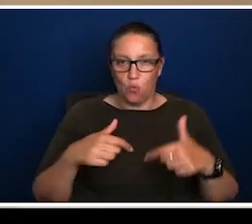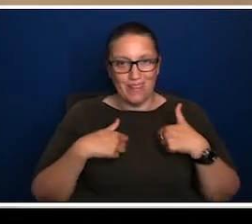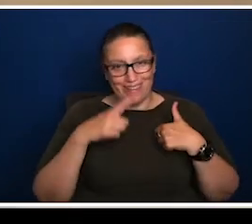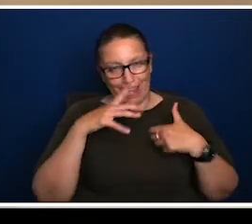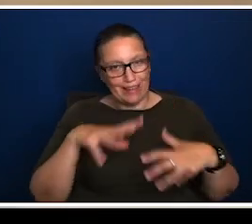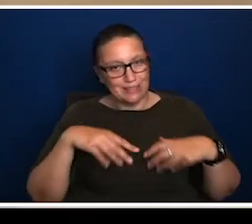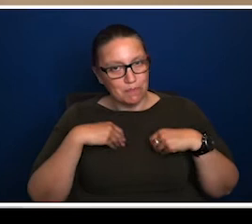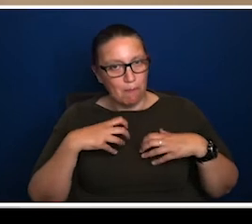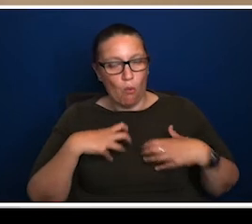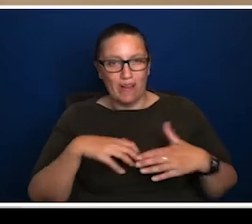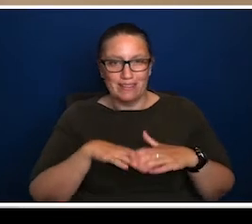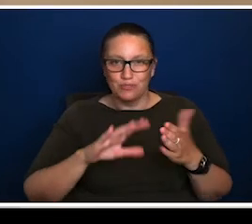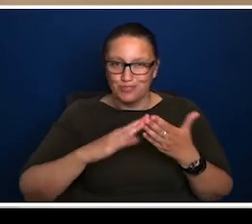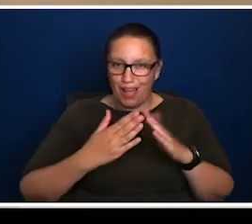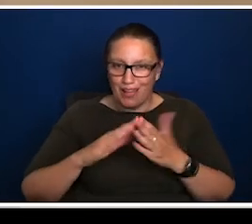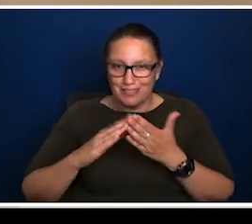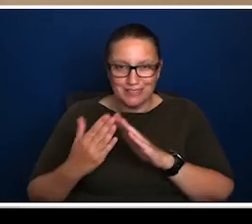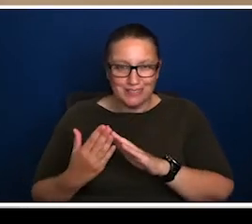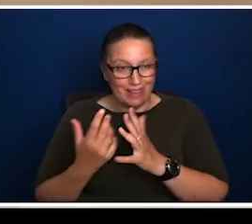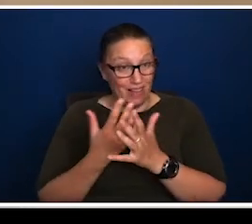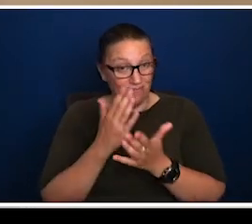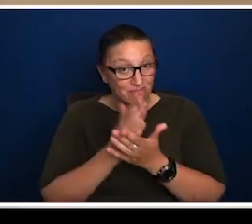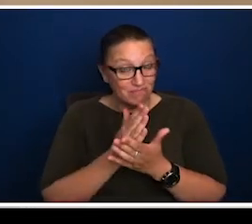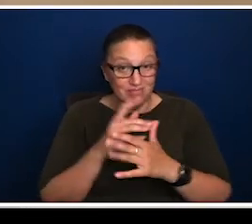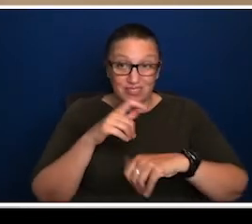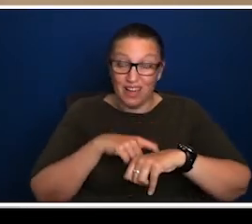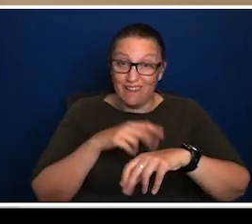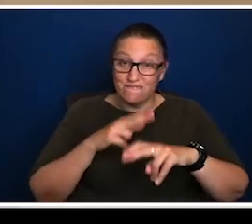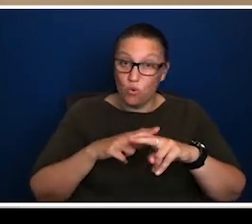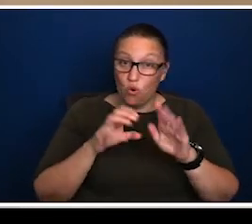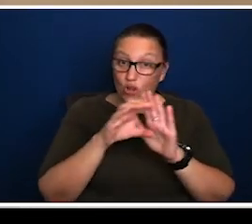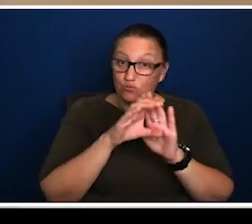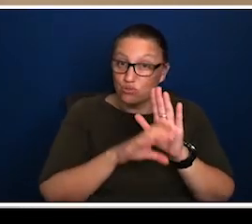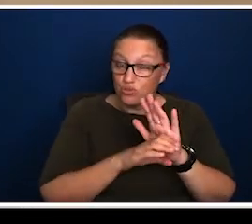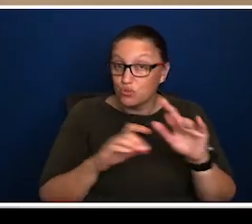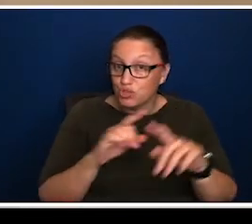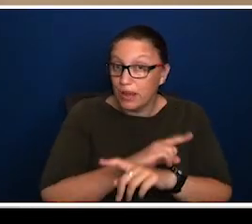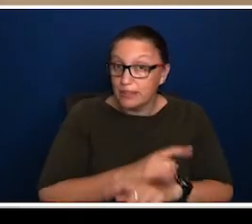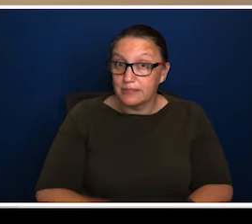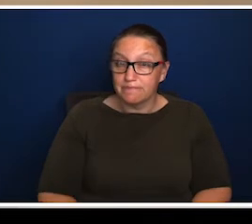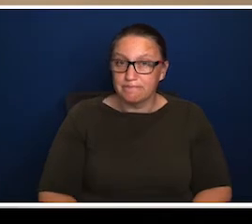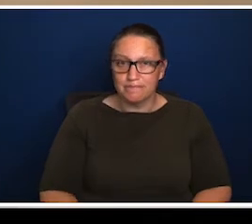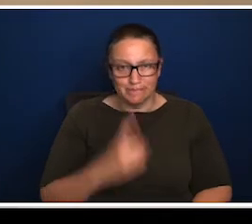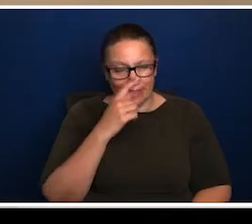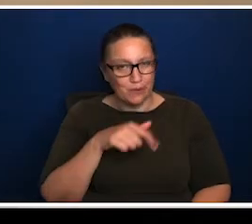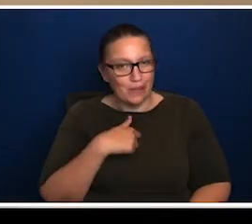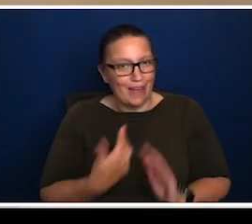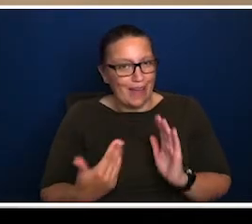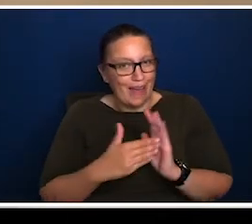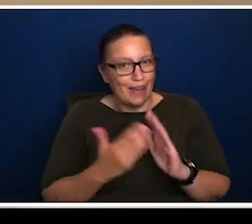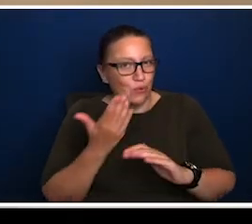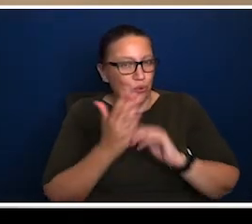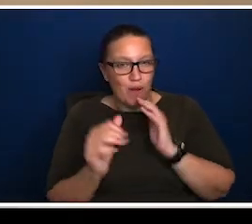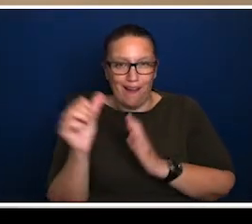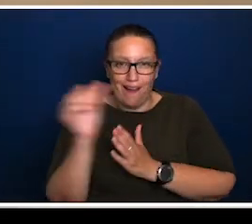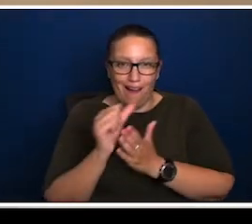also, um, achieve greater acceptance at a political level? Is it time for constitutional change? Could we